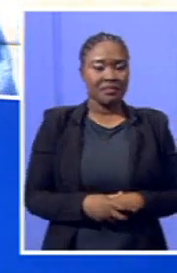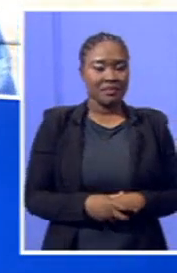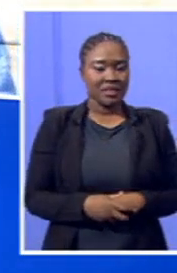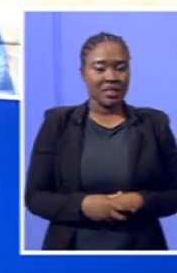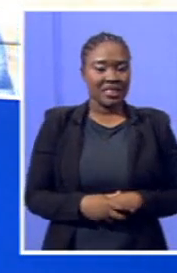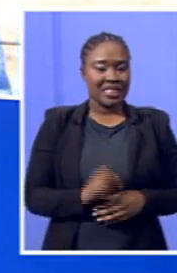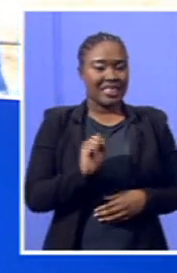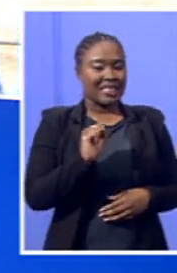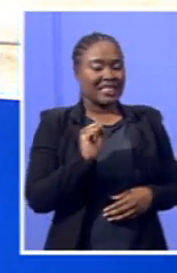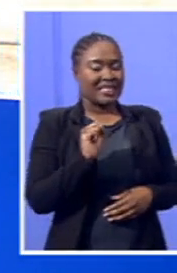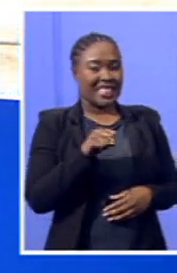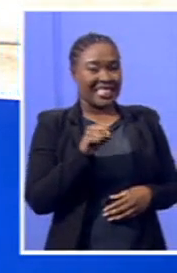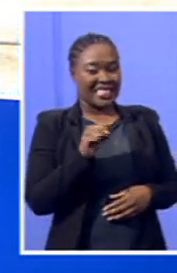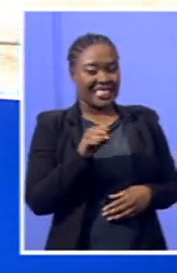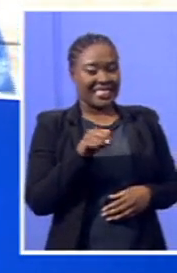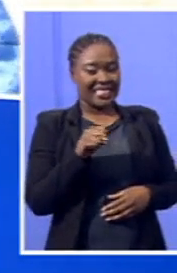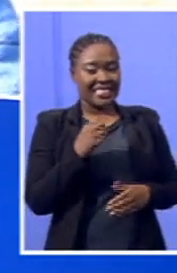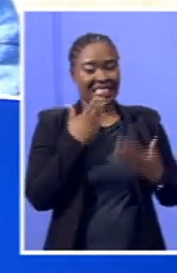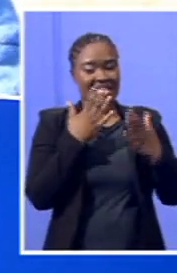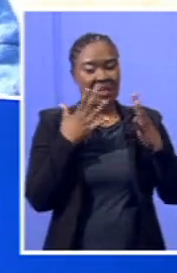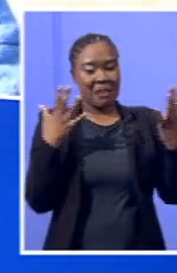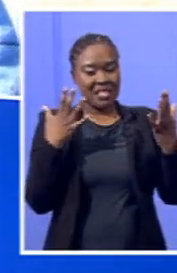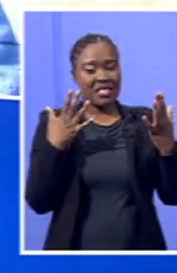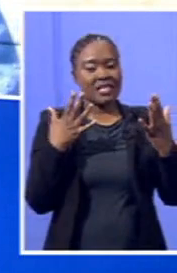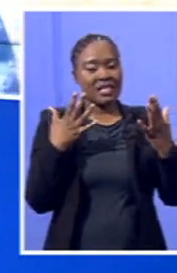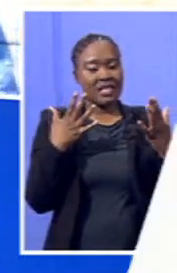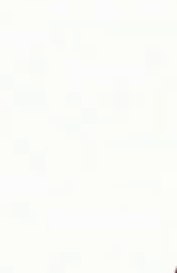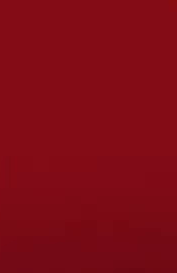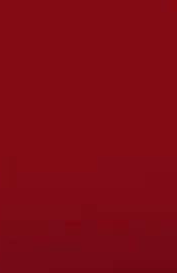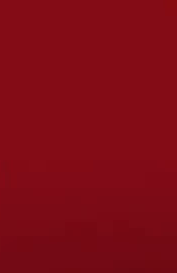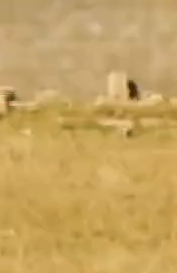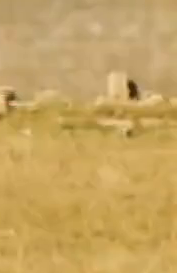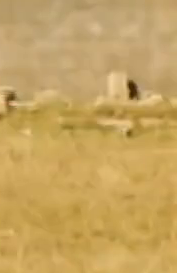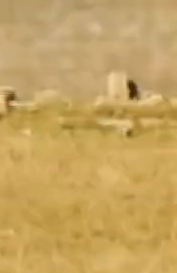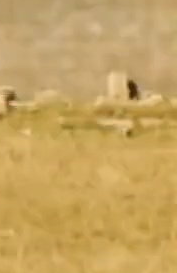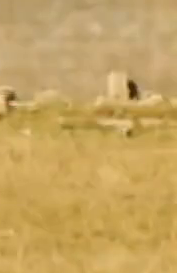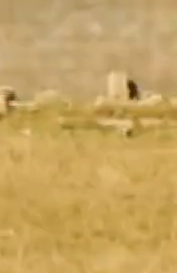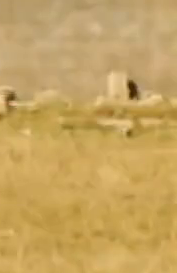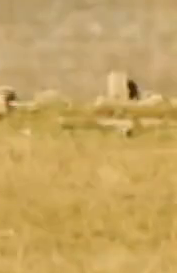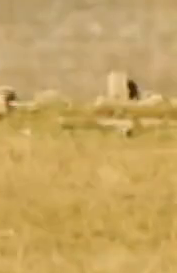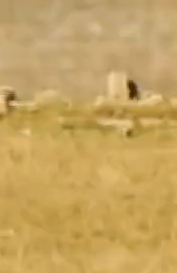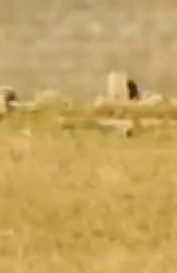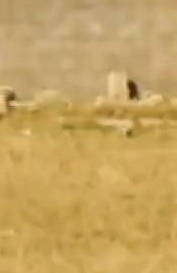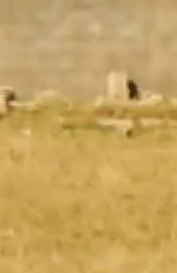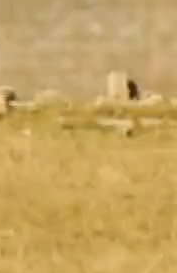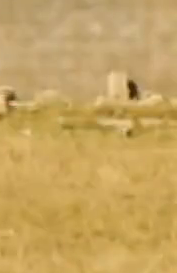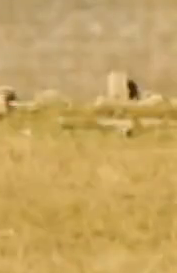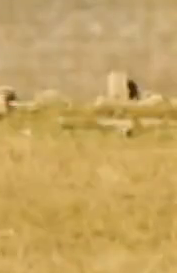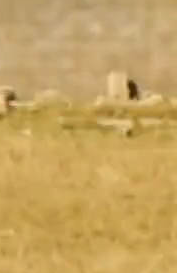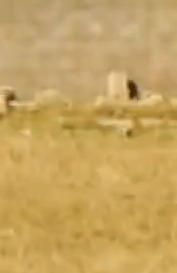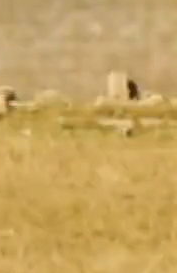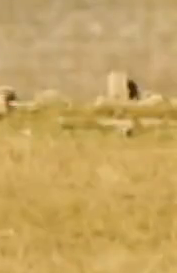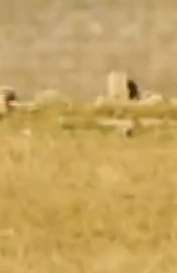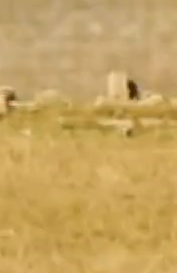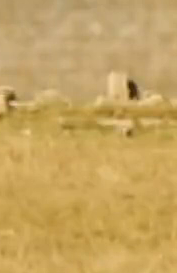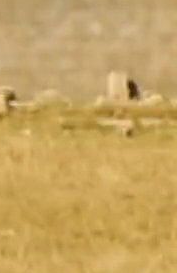Yes. Thank you very much Desiree. Yes. are here at Mkagazwini where about three